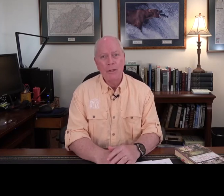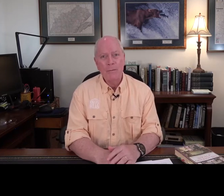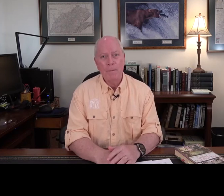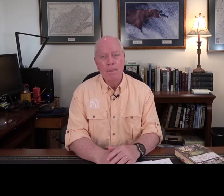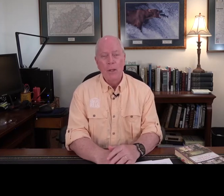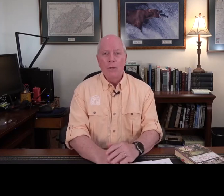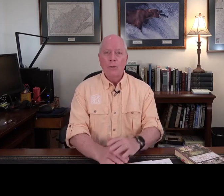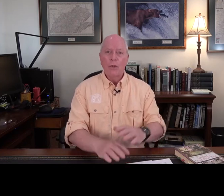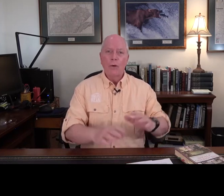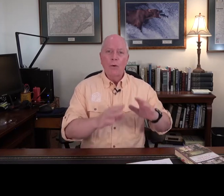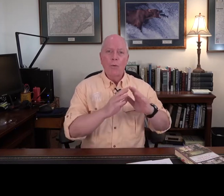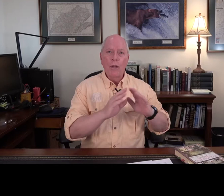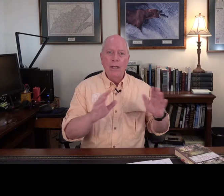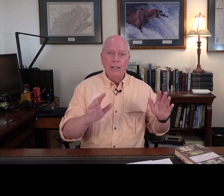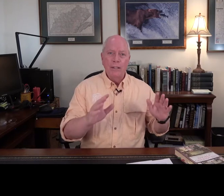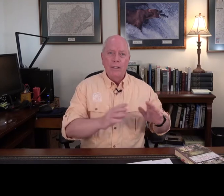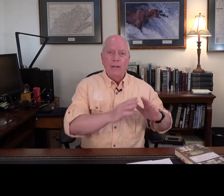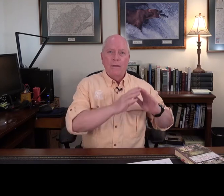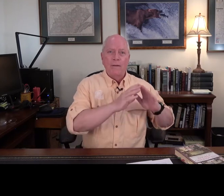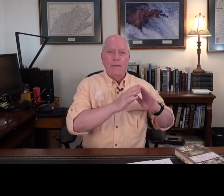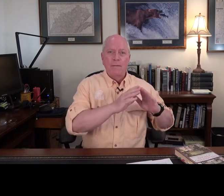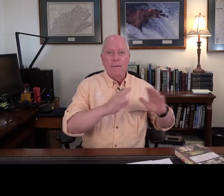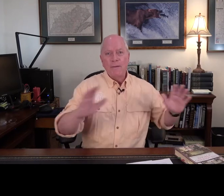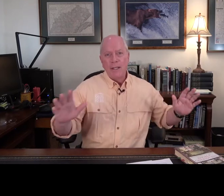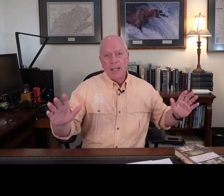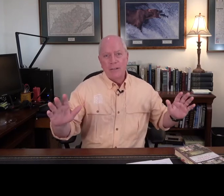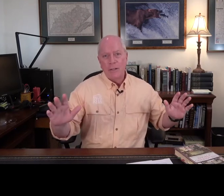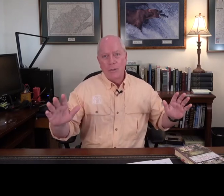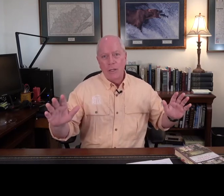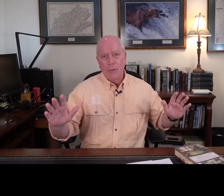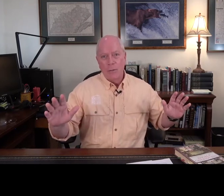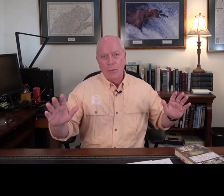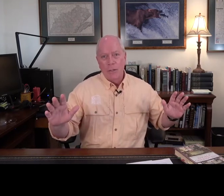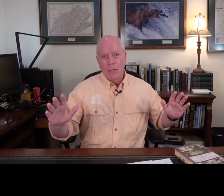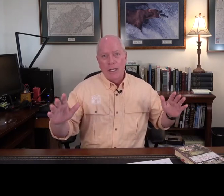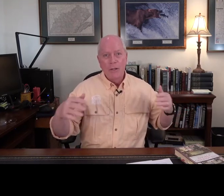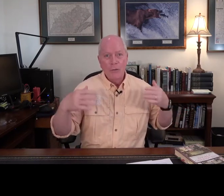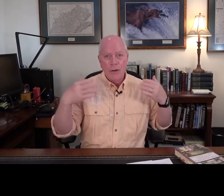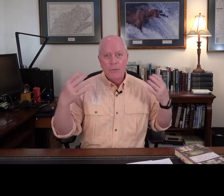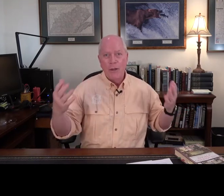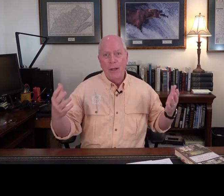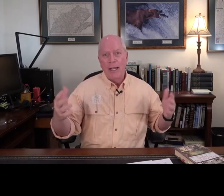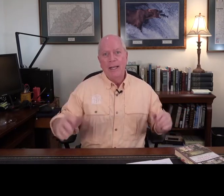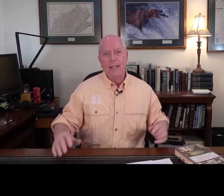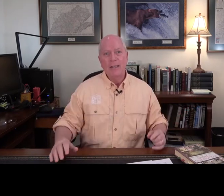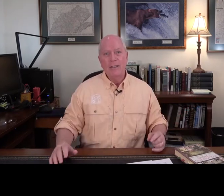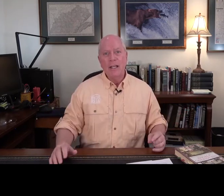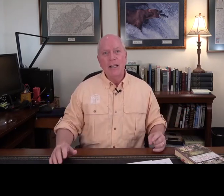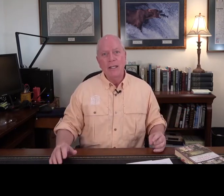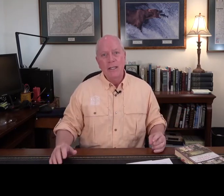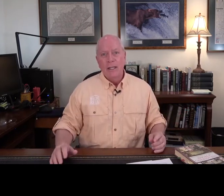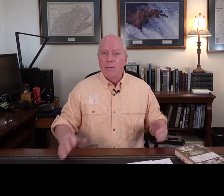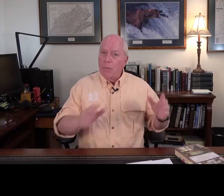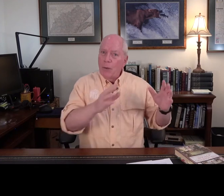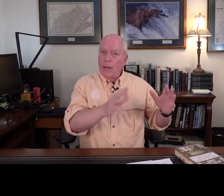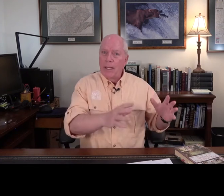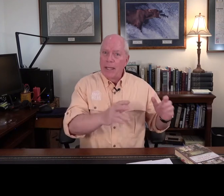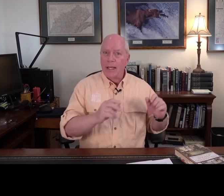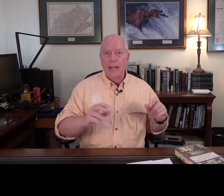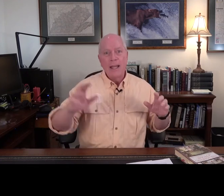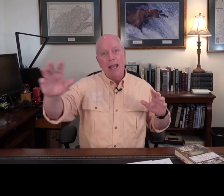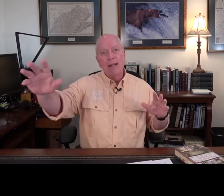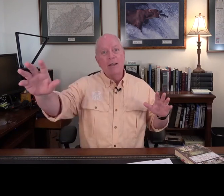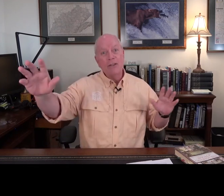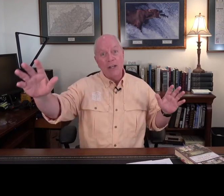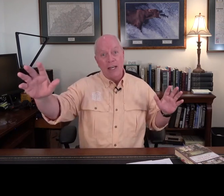population so they're going to rent 15,000 hotel rooms and they're trying to figure out how to get this done both in